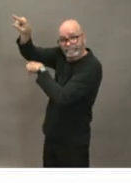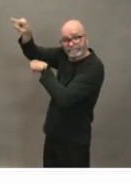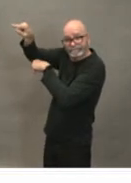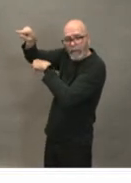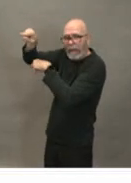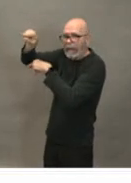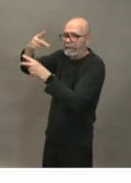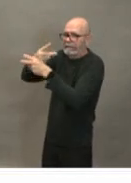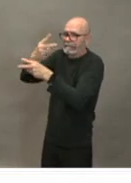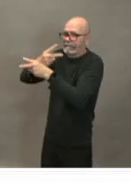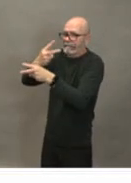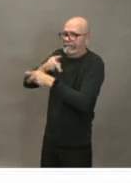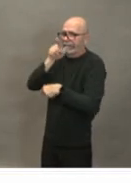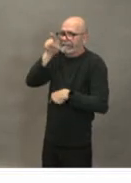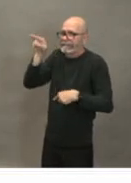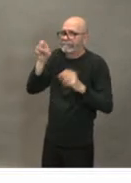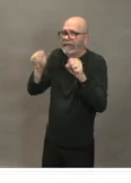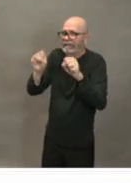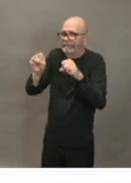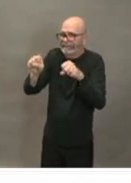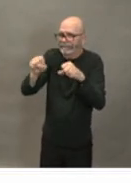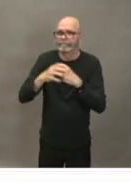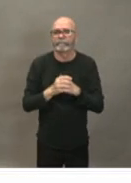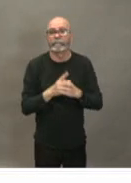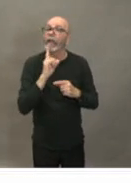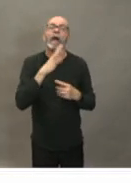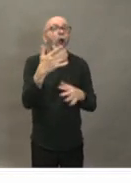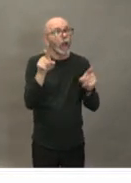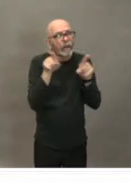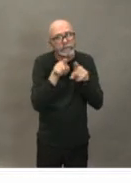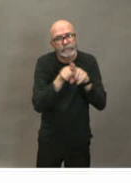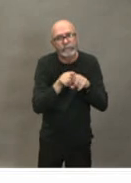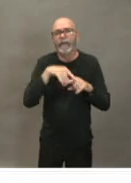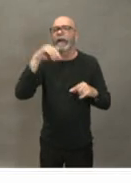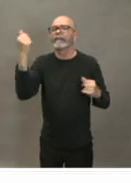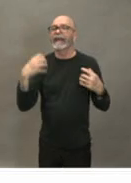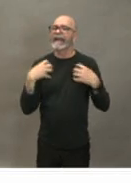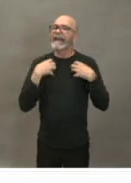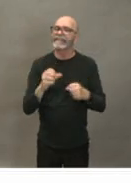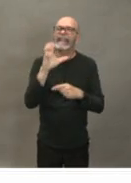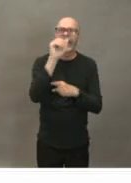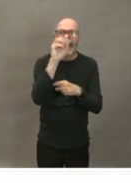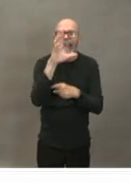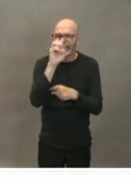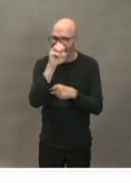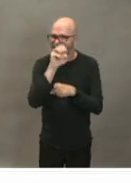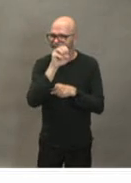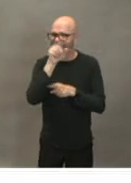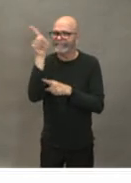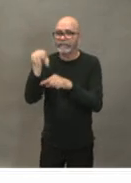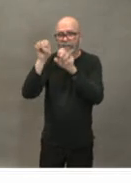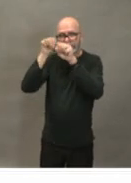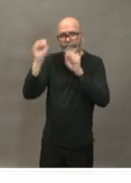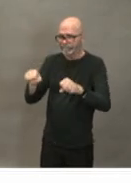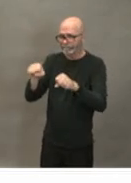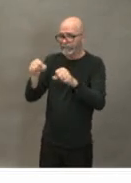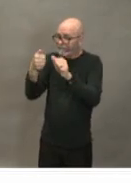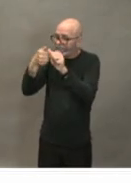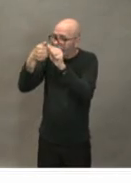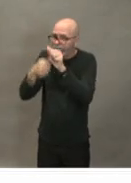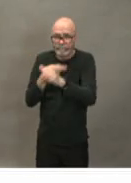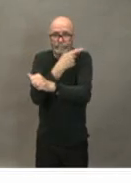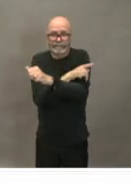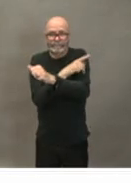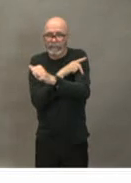you know at what i call the access points to our health care system so in every province and territory is doing this so 811